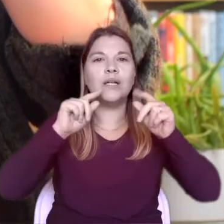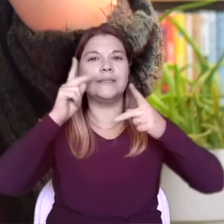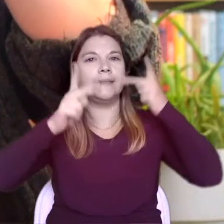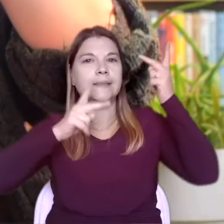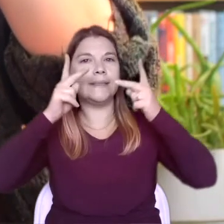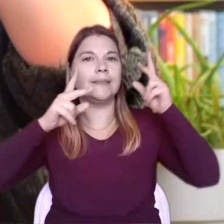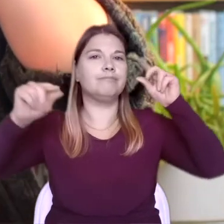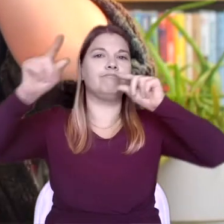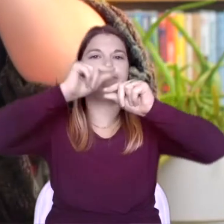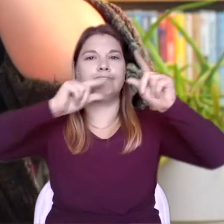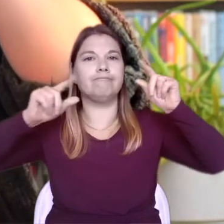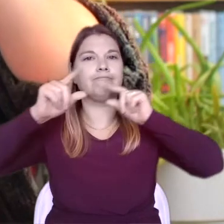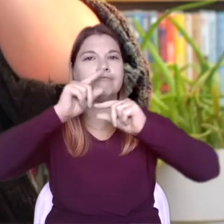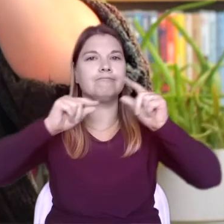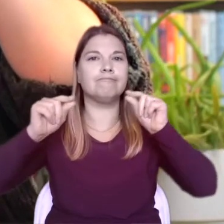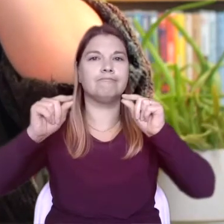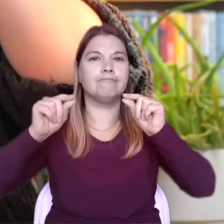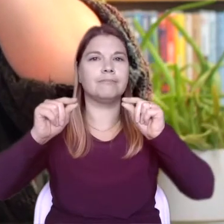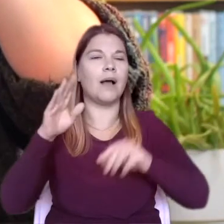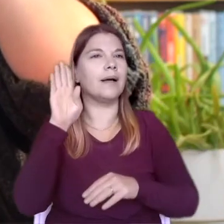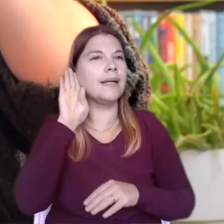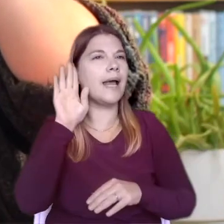I can hear people talking outside.